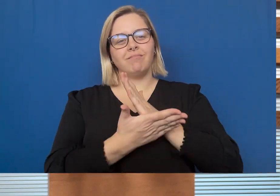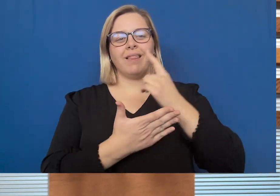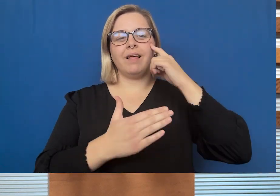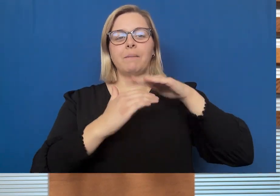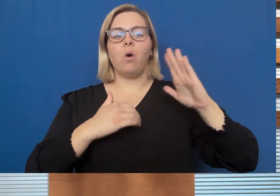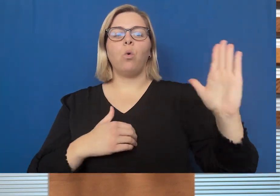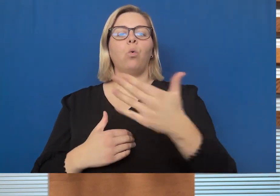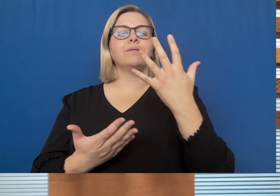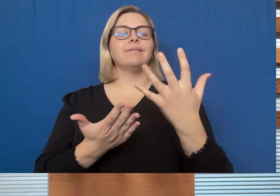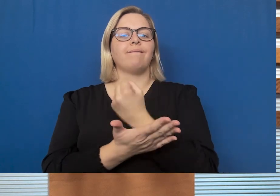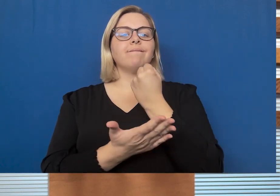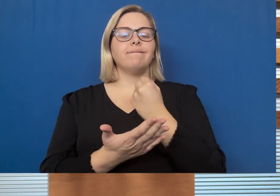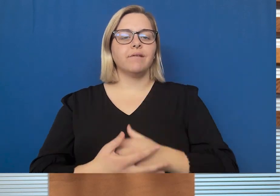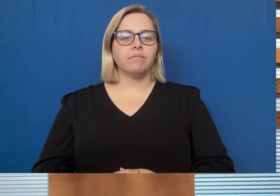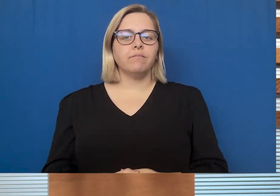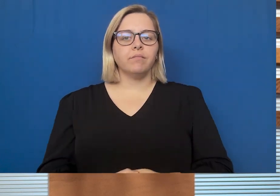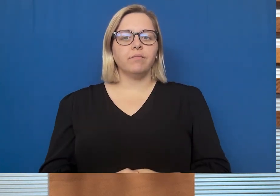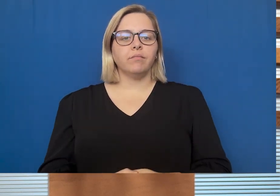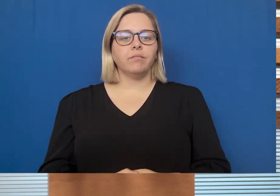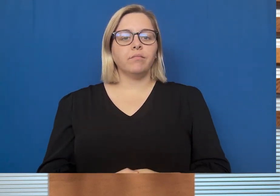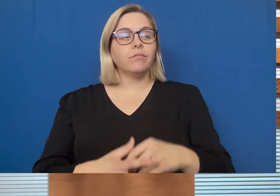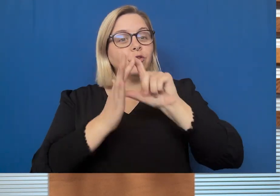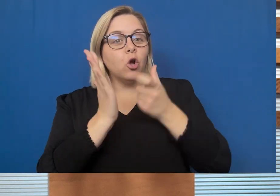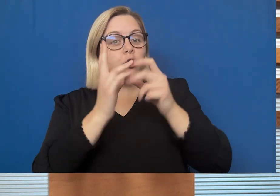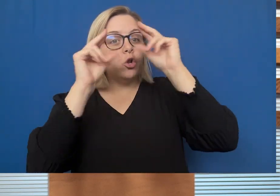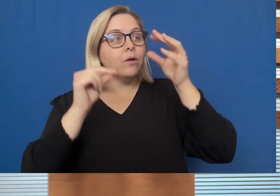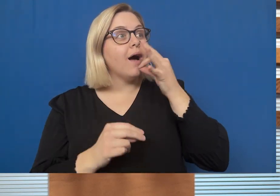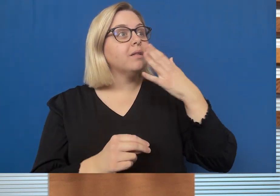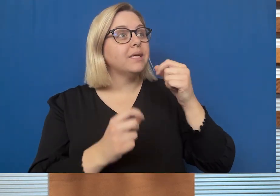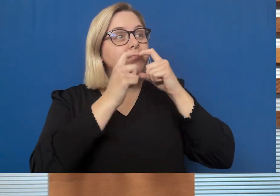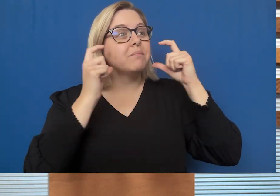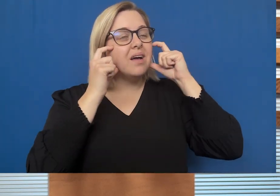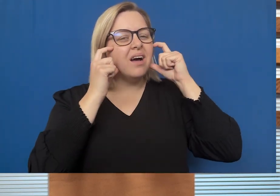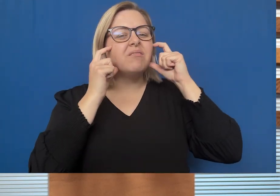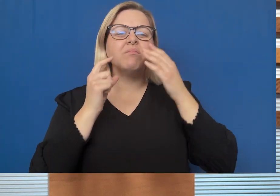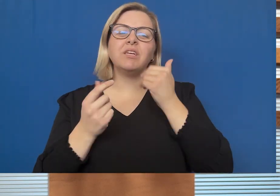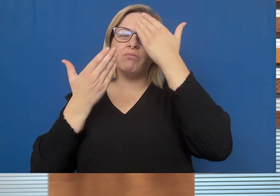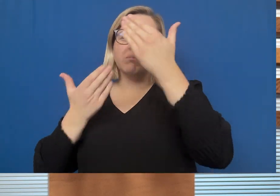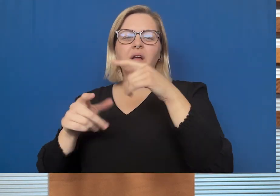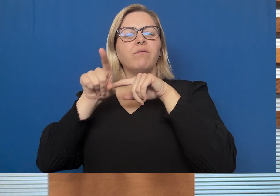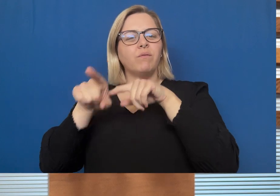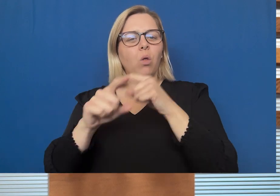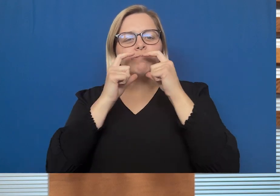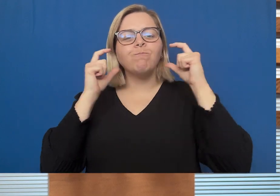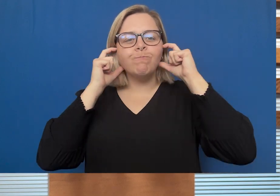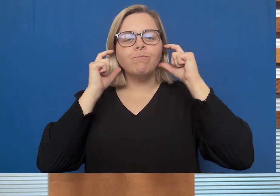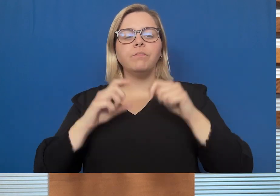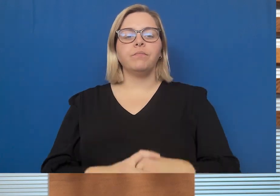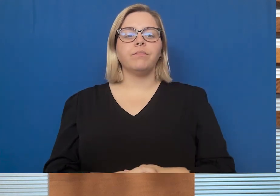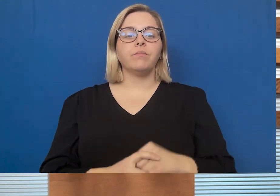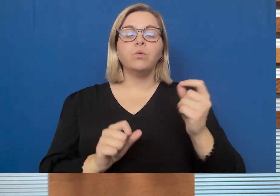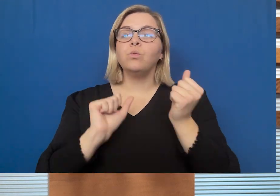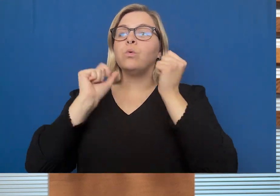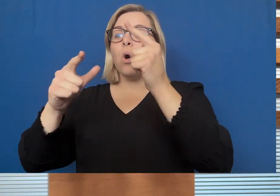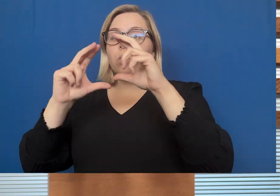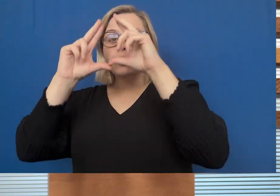be respectful of them and put on a mask when they ask you to. If you're going into a high-risk settings like hospital, aged care